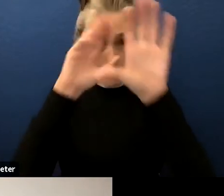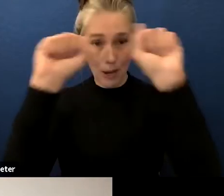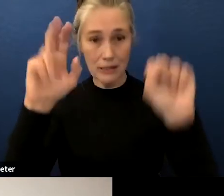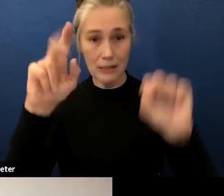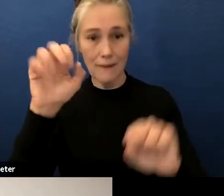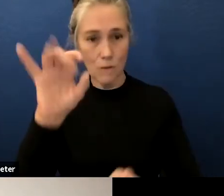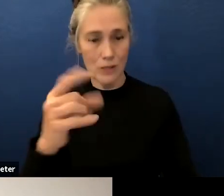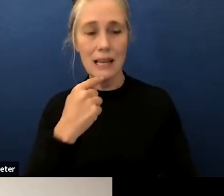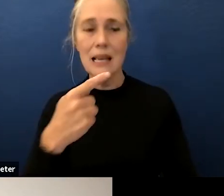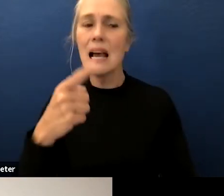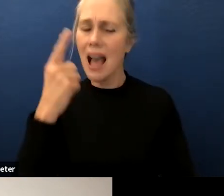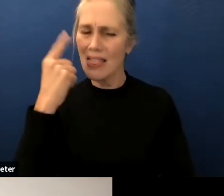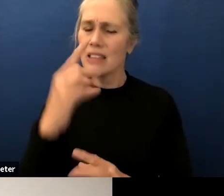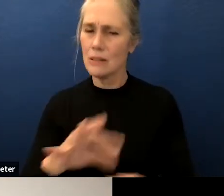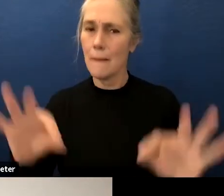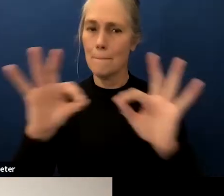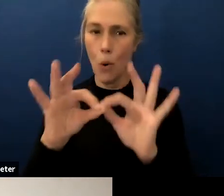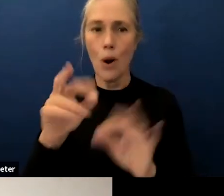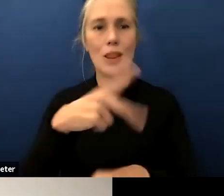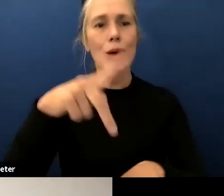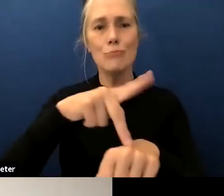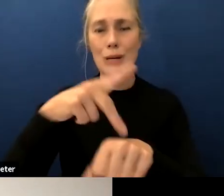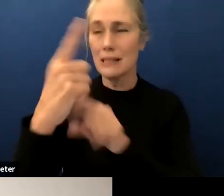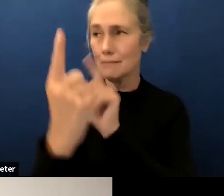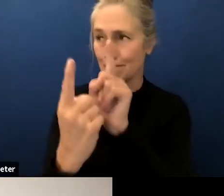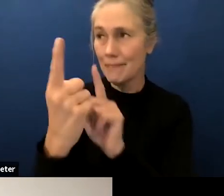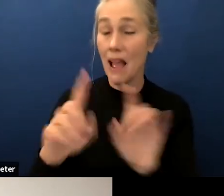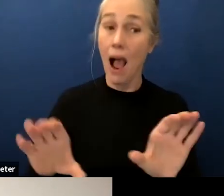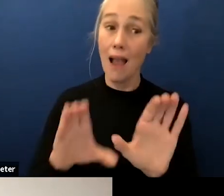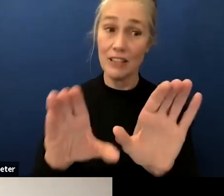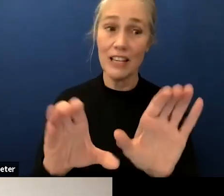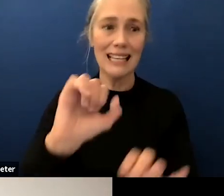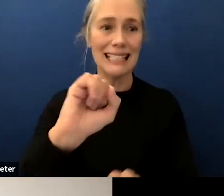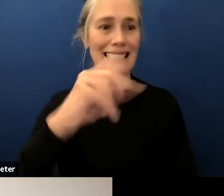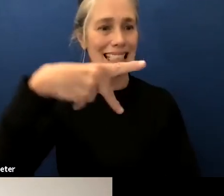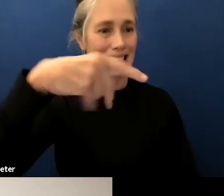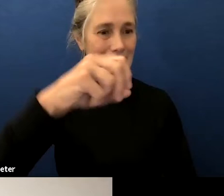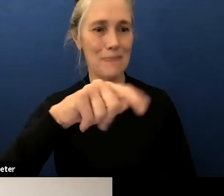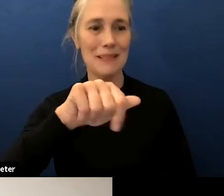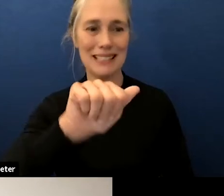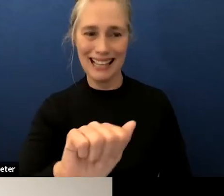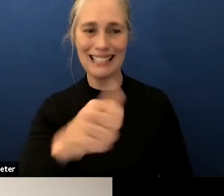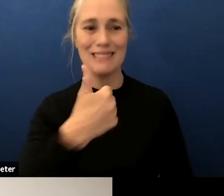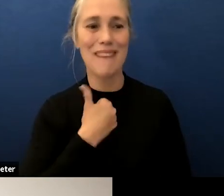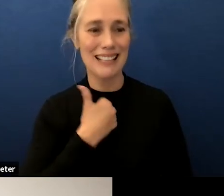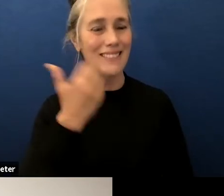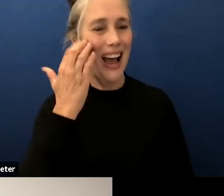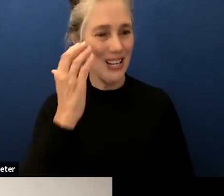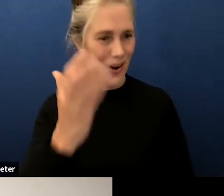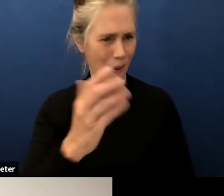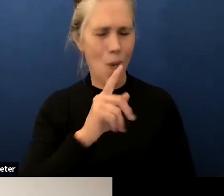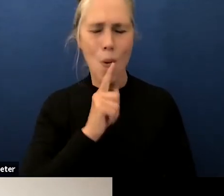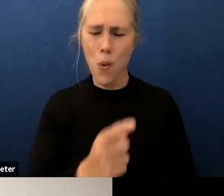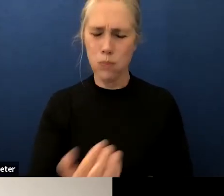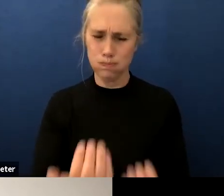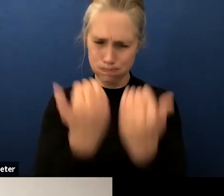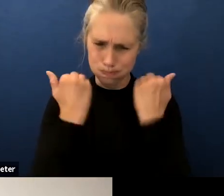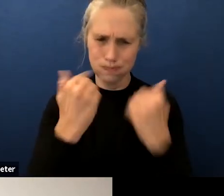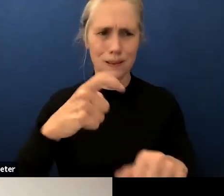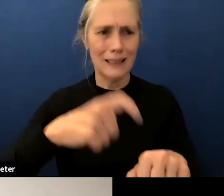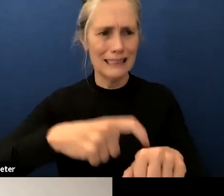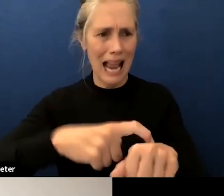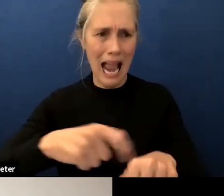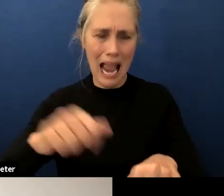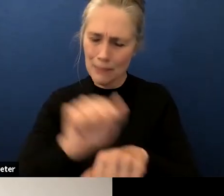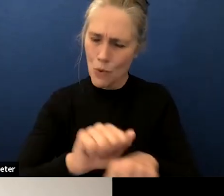principles about this having done sipsa's myself i i know how hard it is i know how time consuming it is but in